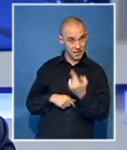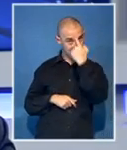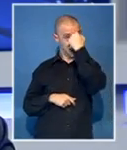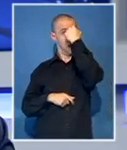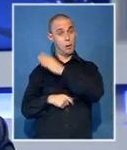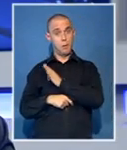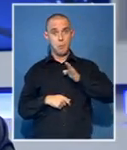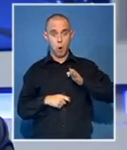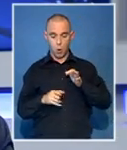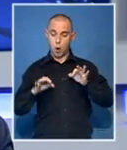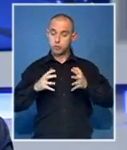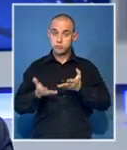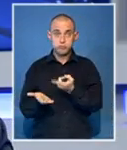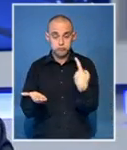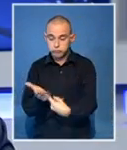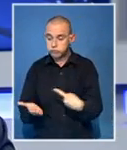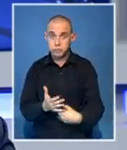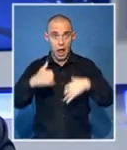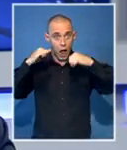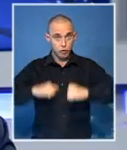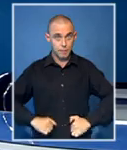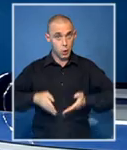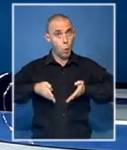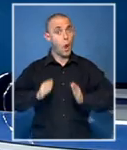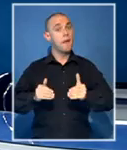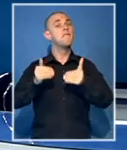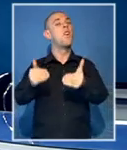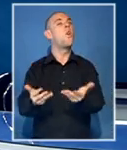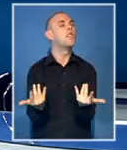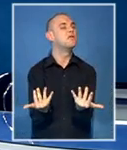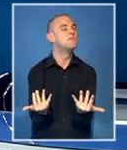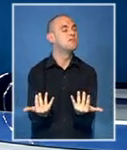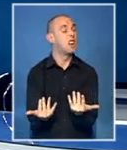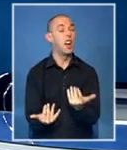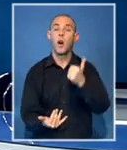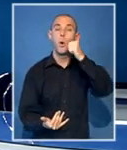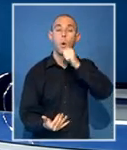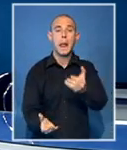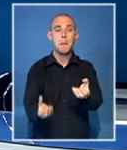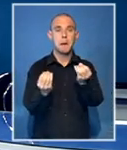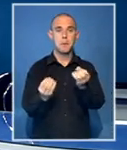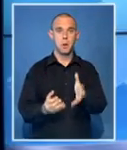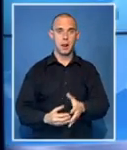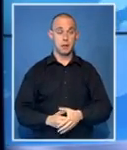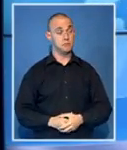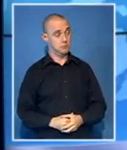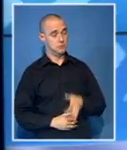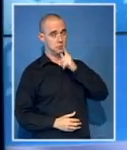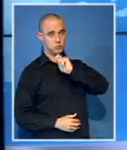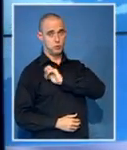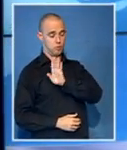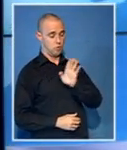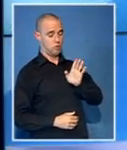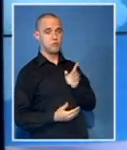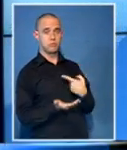come to some sort of agreement on what the way forward is? Obviously, the board understands that this is really a serious matter. They